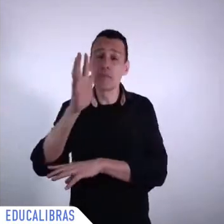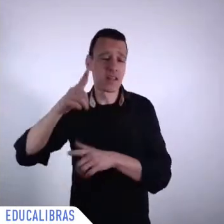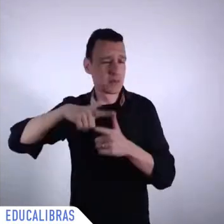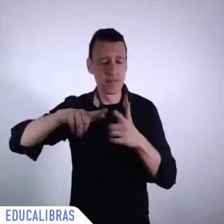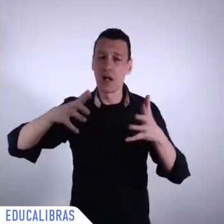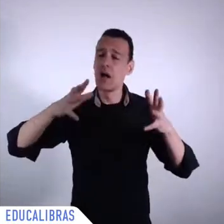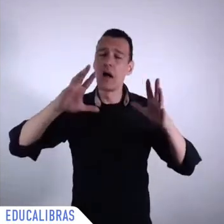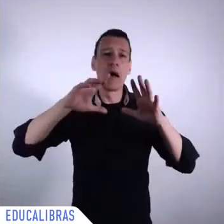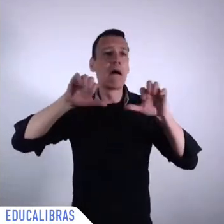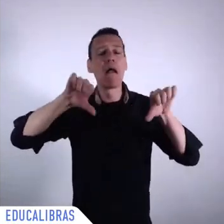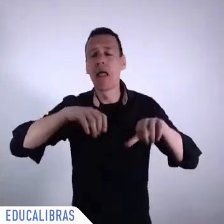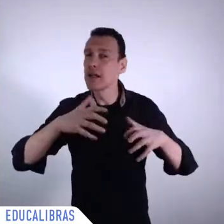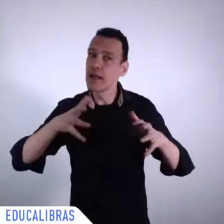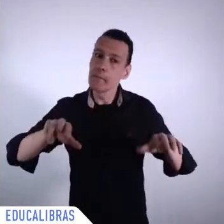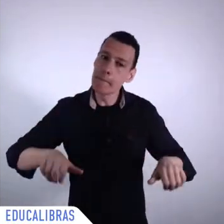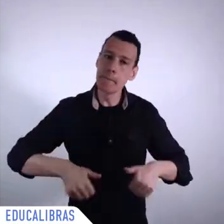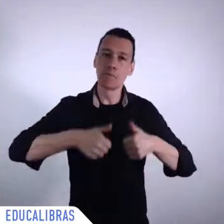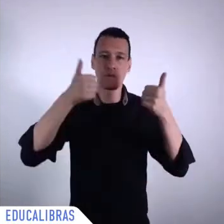how to proceed?